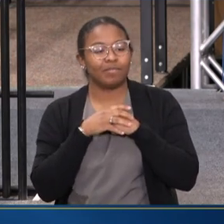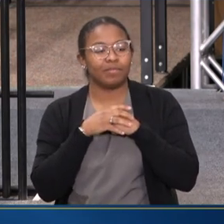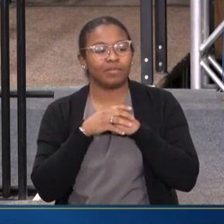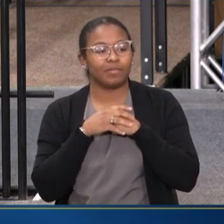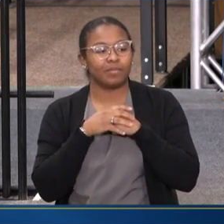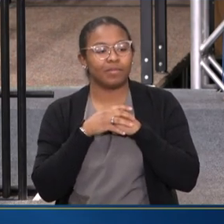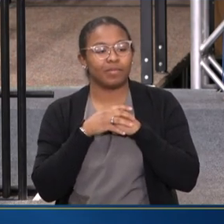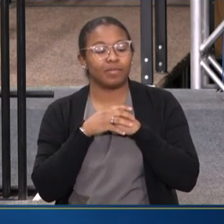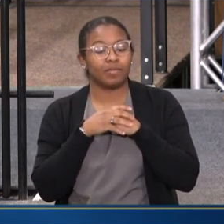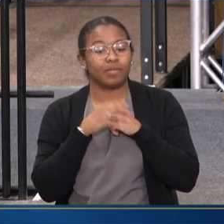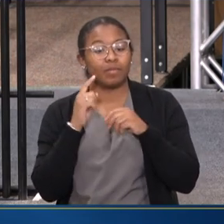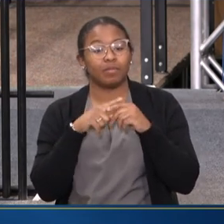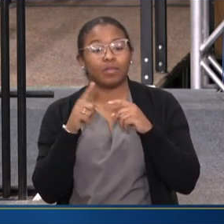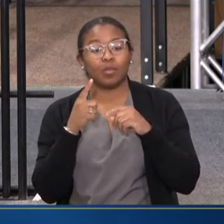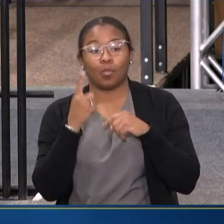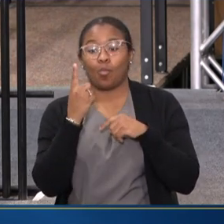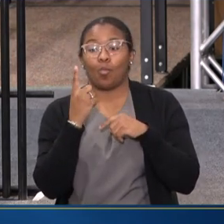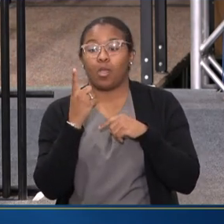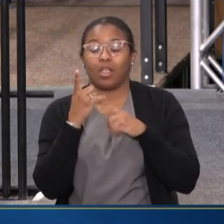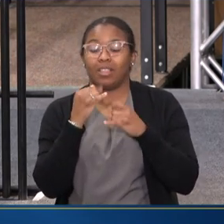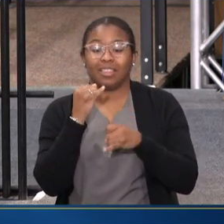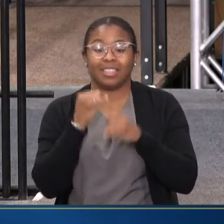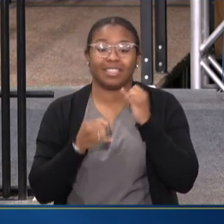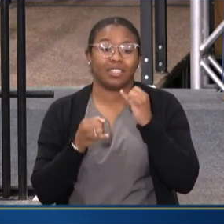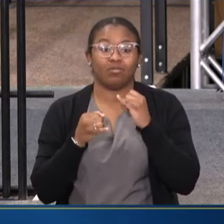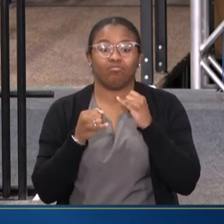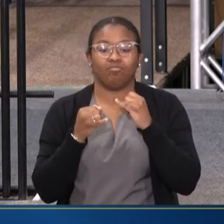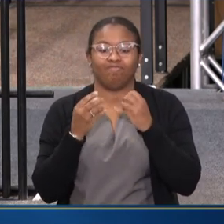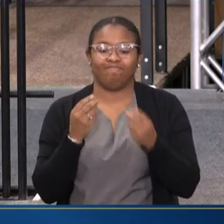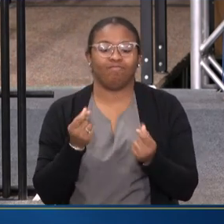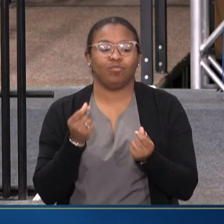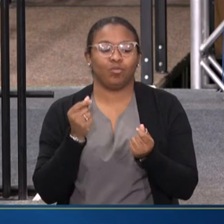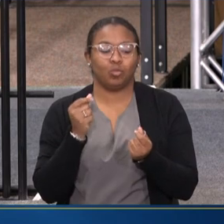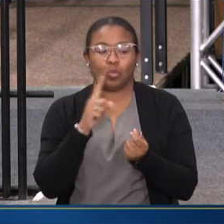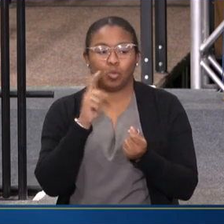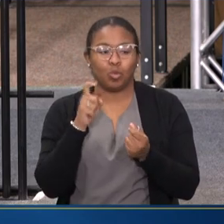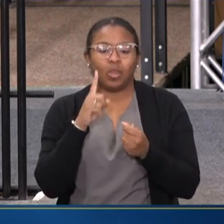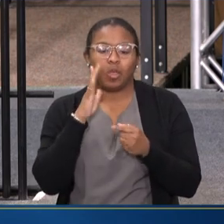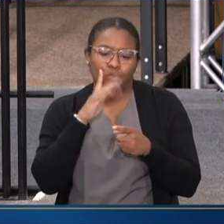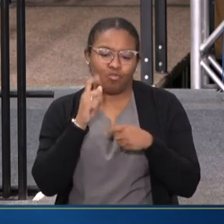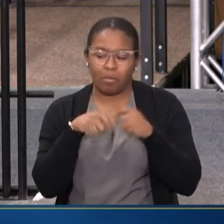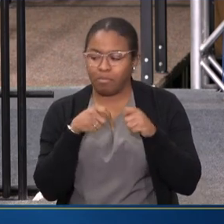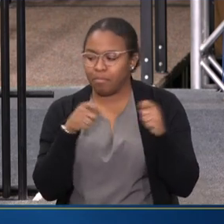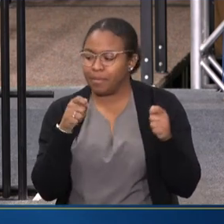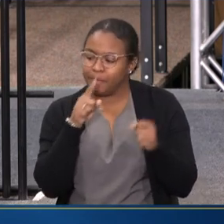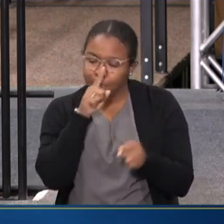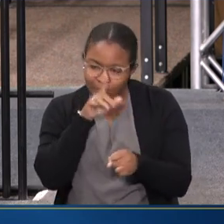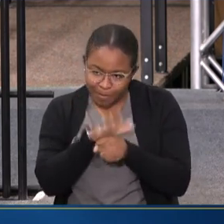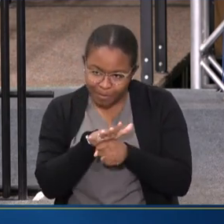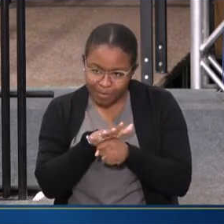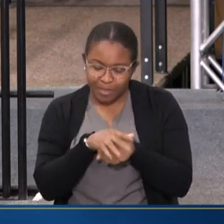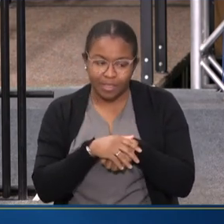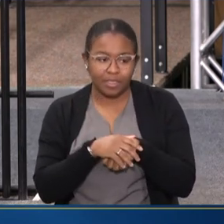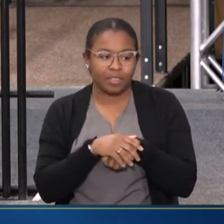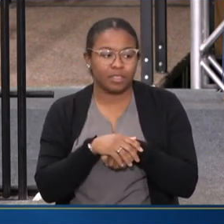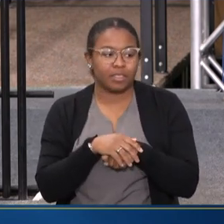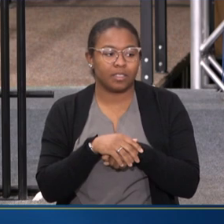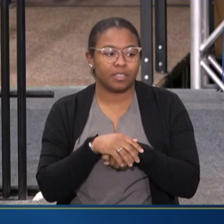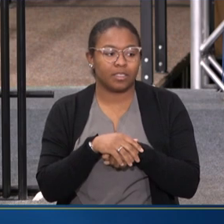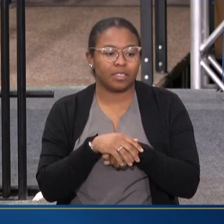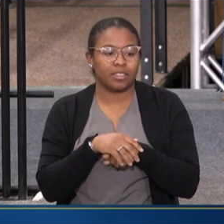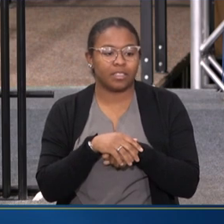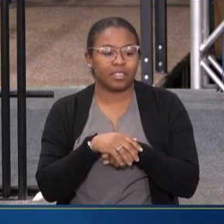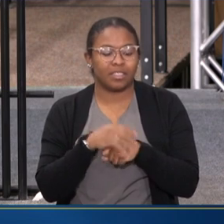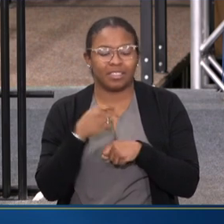But, you know, one last question, one last quick question and then I'll wrap us up, I promise. You know, thinking